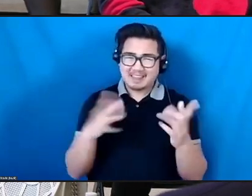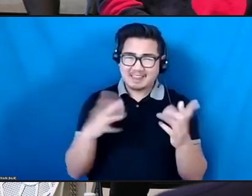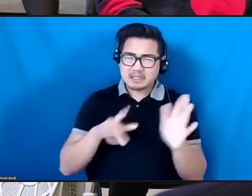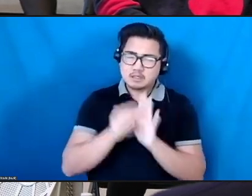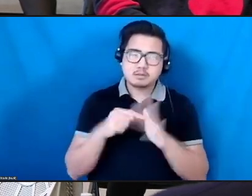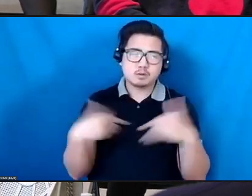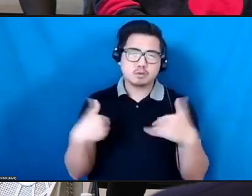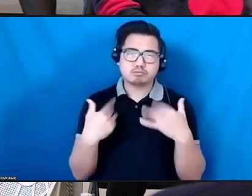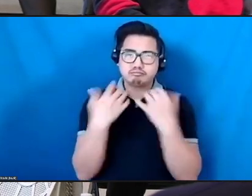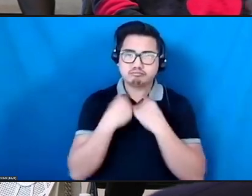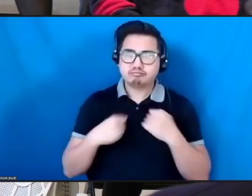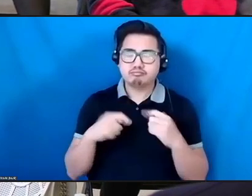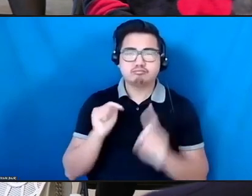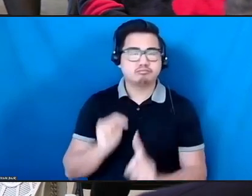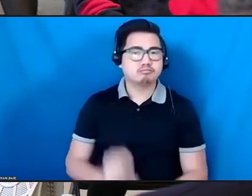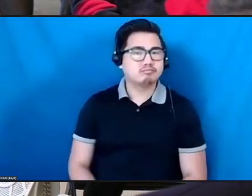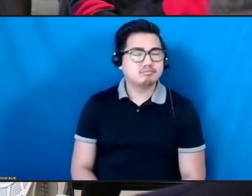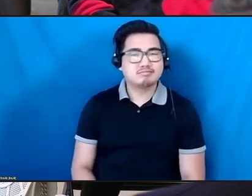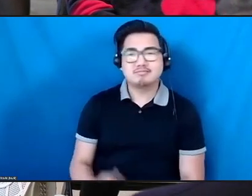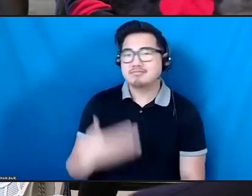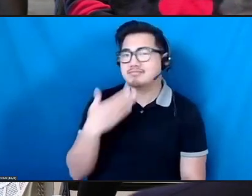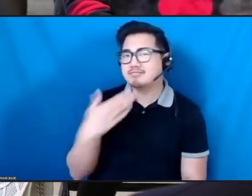Thank you, Ronnie. Raya?